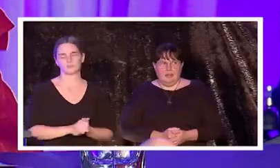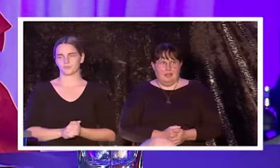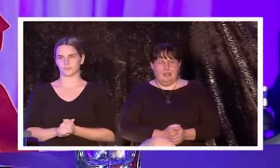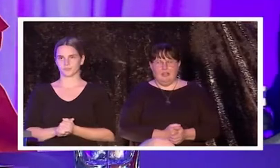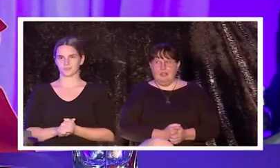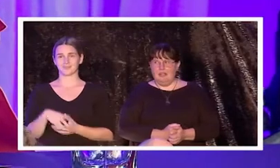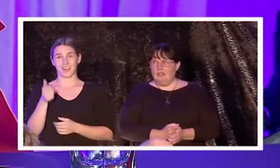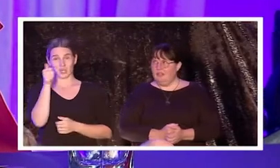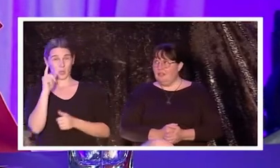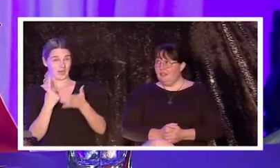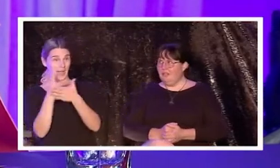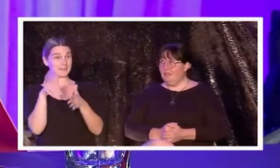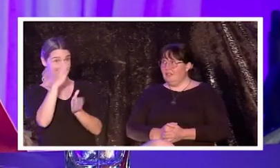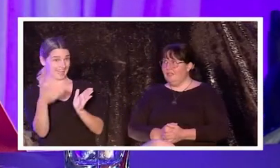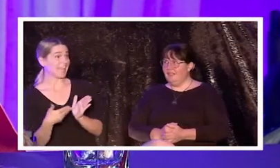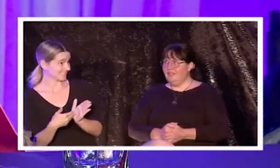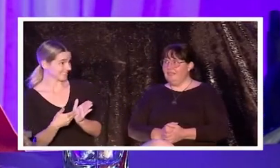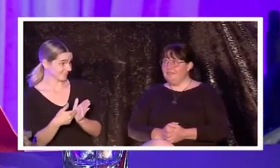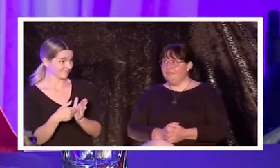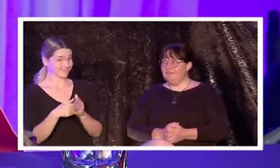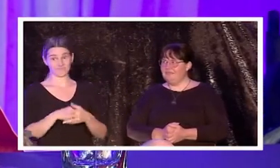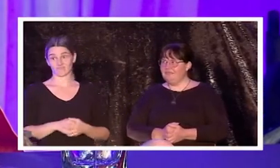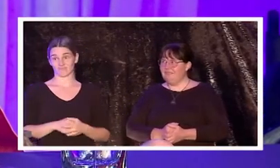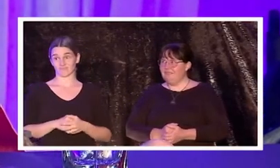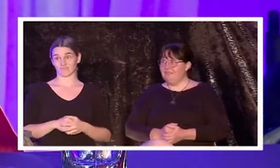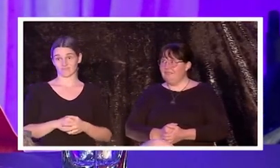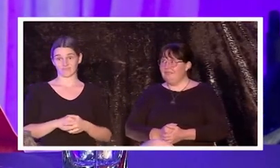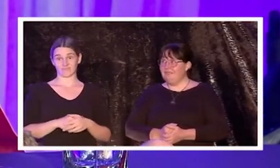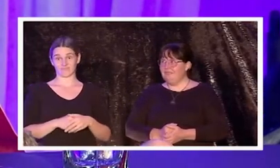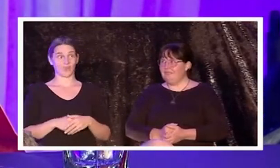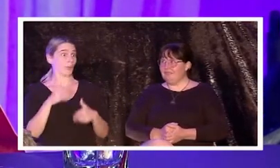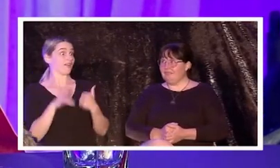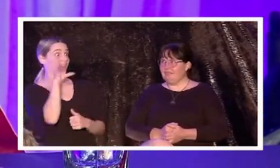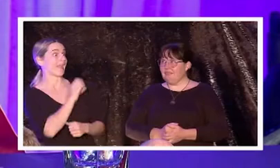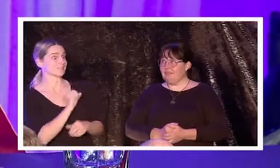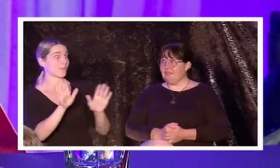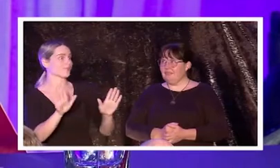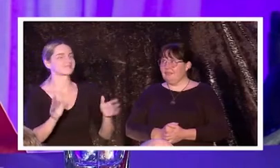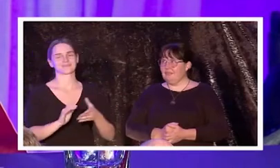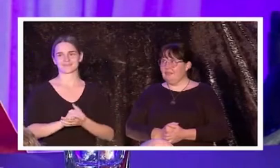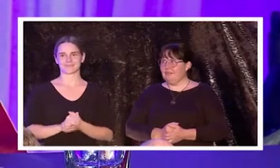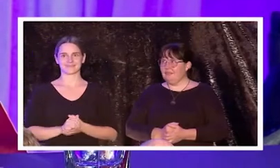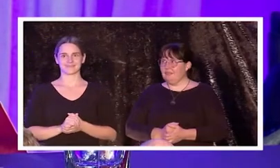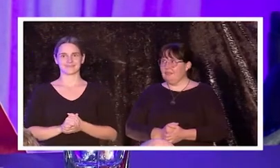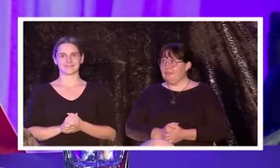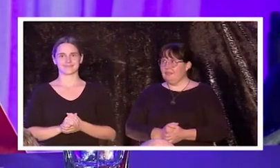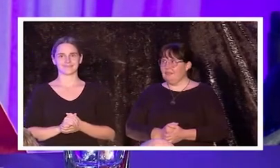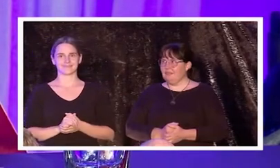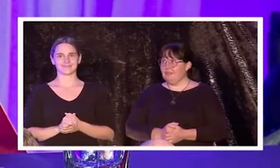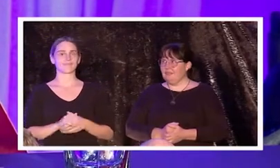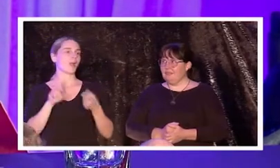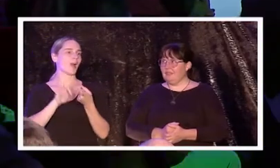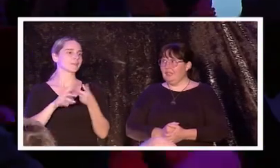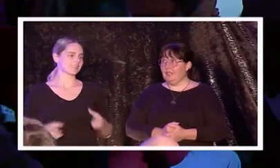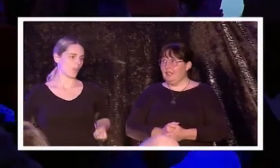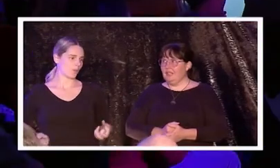And do you know what happened at the end of that 45 minutes? I mean, you'll never guess, wait for it. I still couldn't